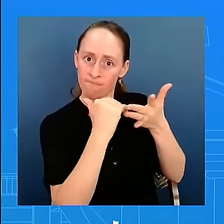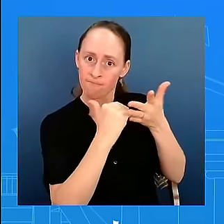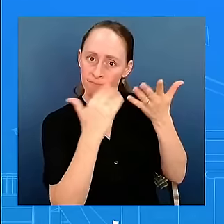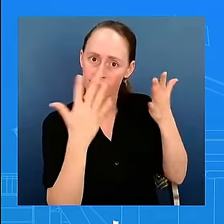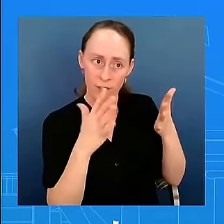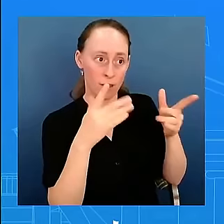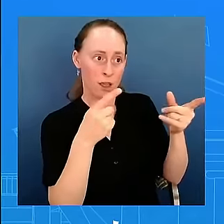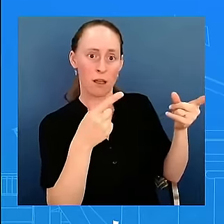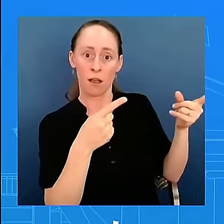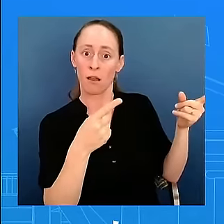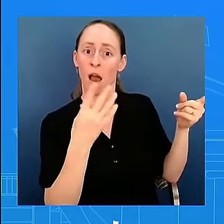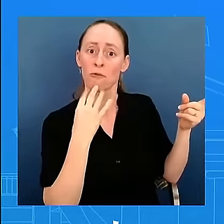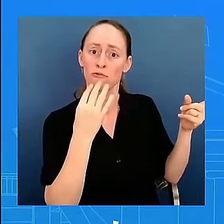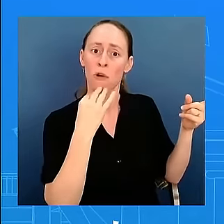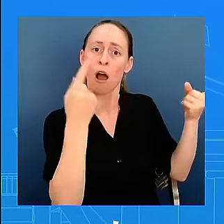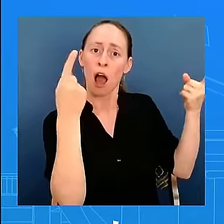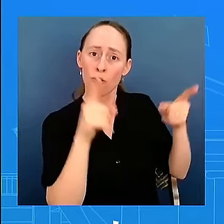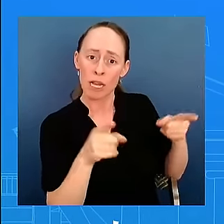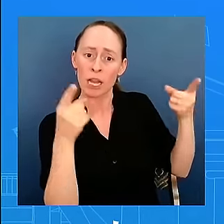over some of the details.